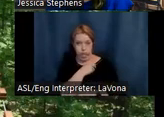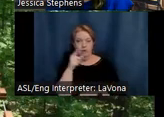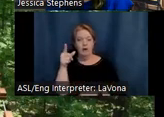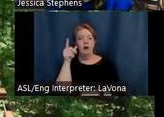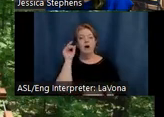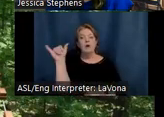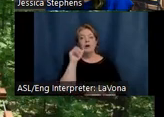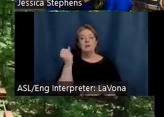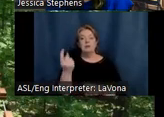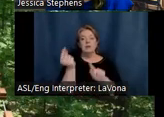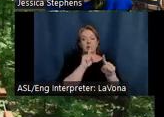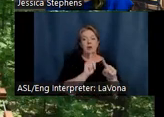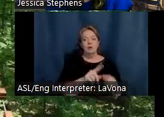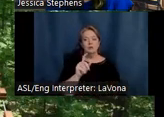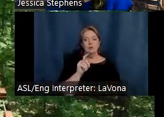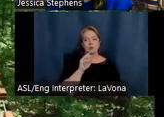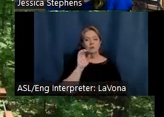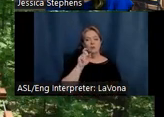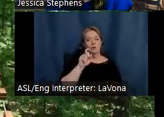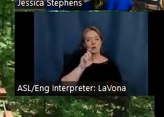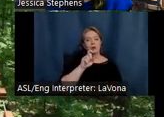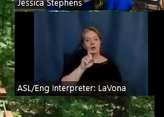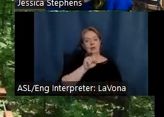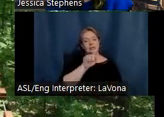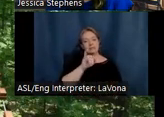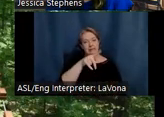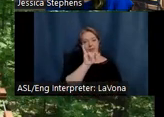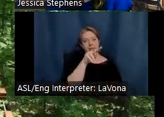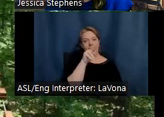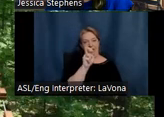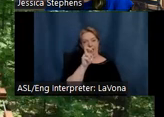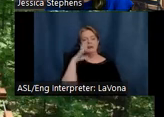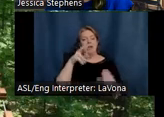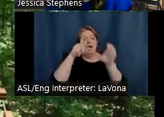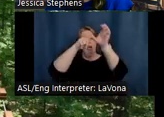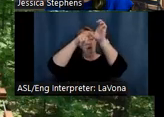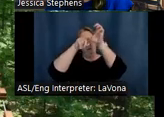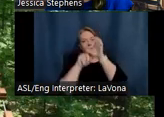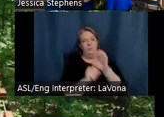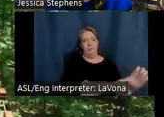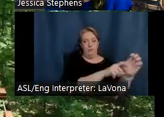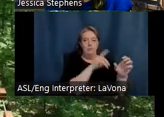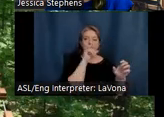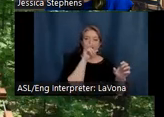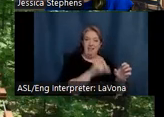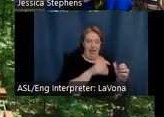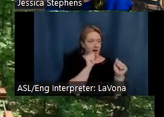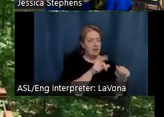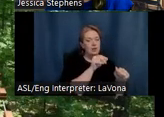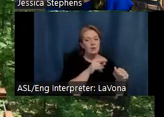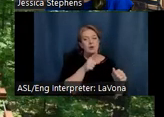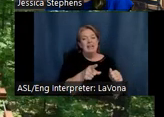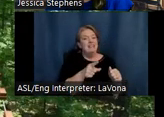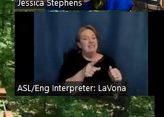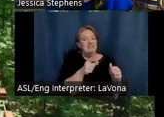Tour. Perhaps you prefer to experience a less strenuous outdoor vibe. Treblac Bluffs